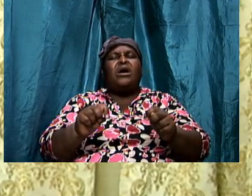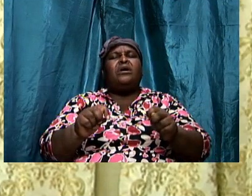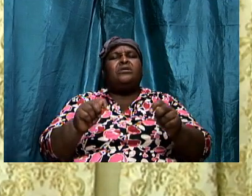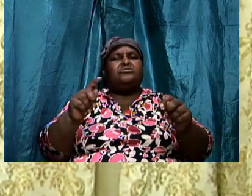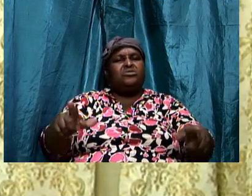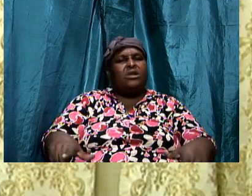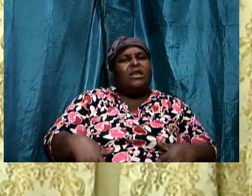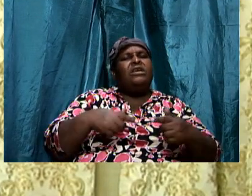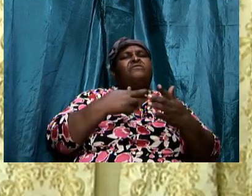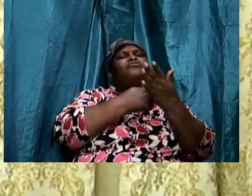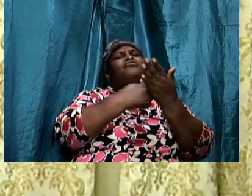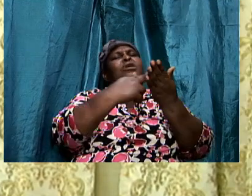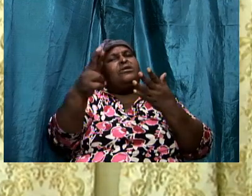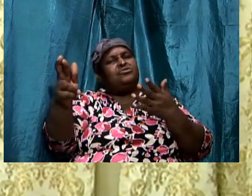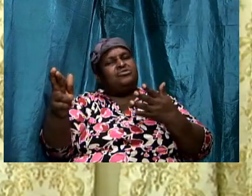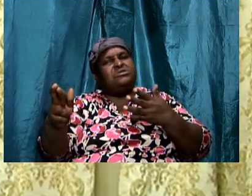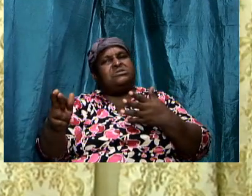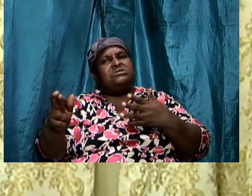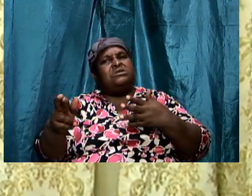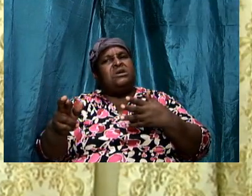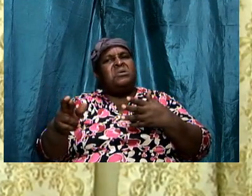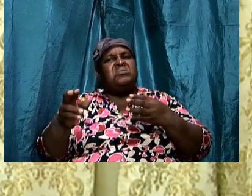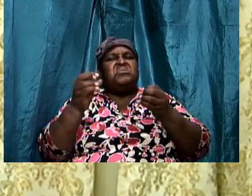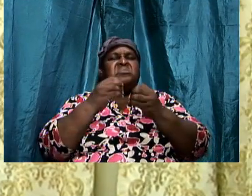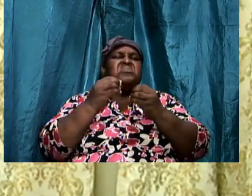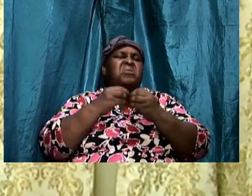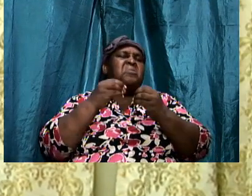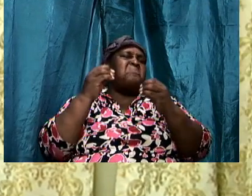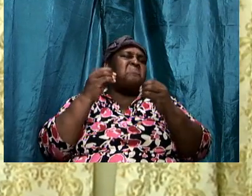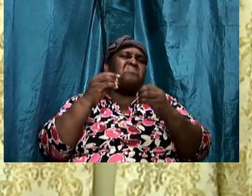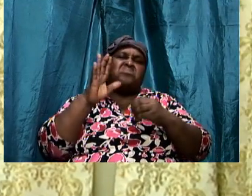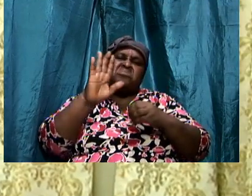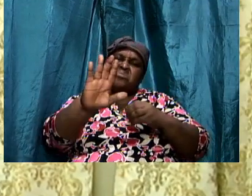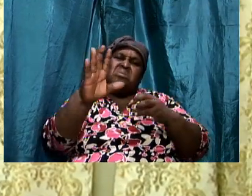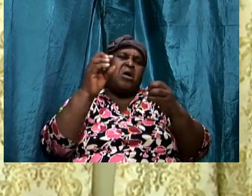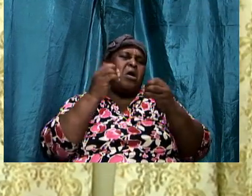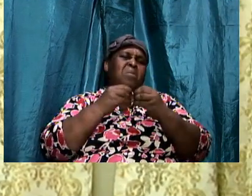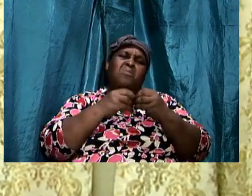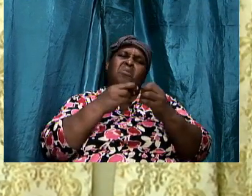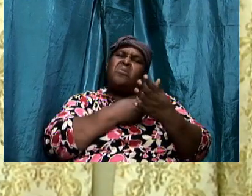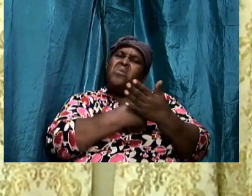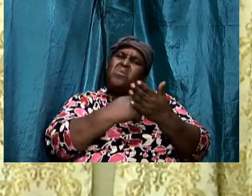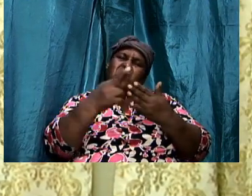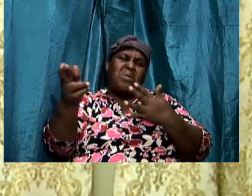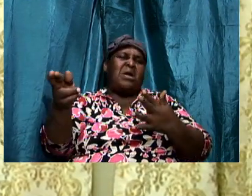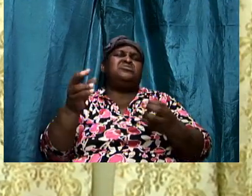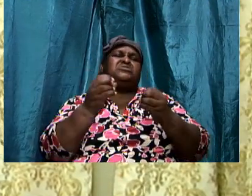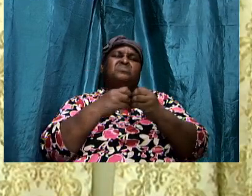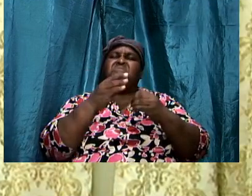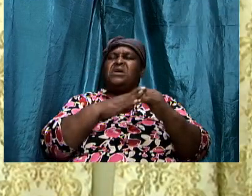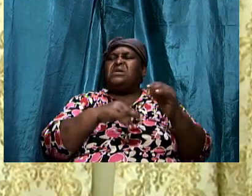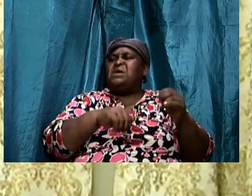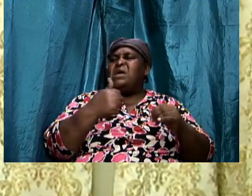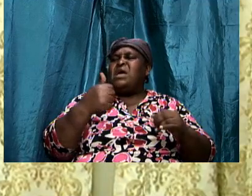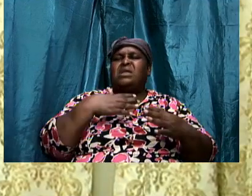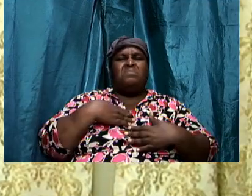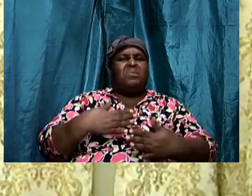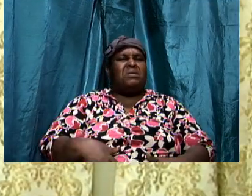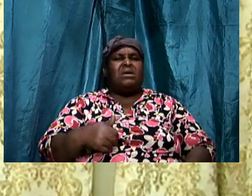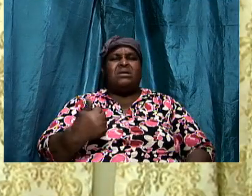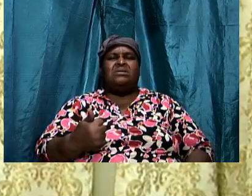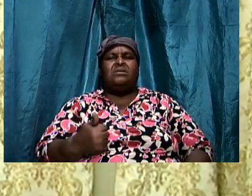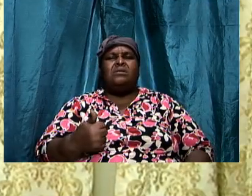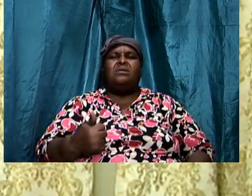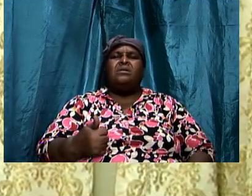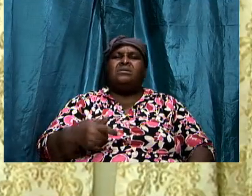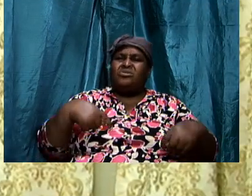mrs righteous and you're more righteous than anybody else you must forget the self-righteousness and they try to get at your